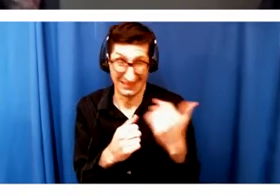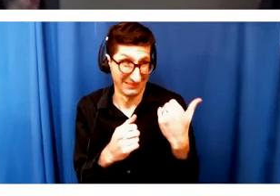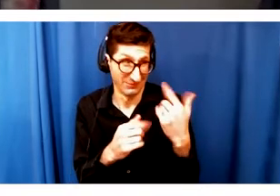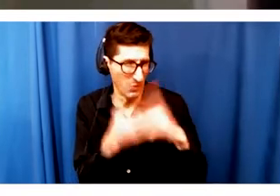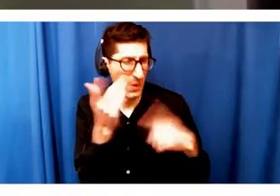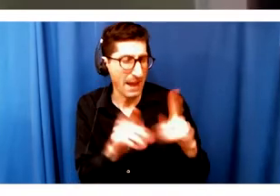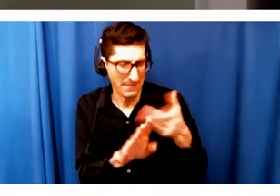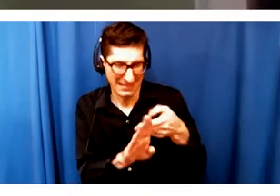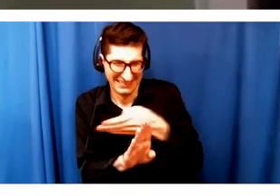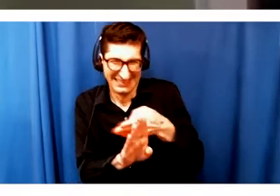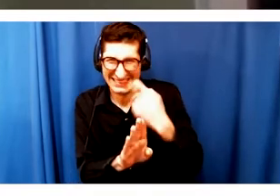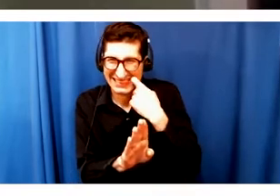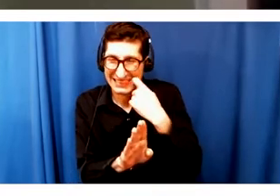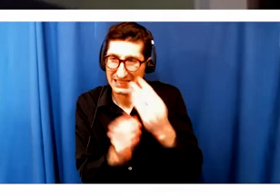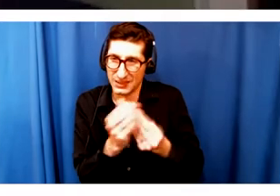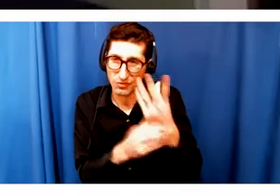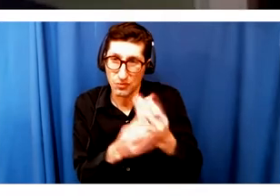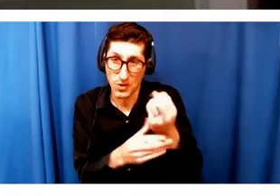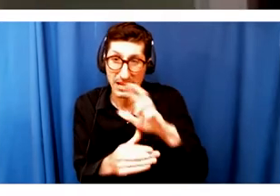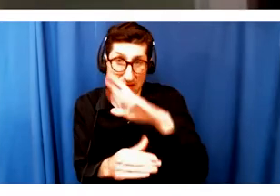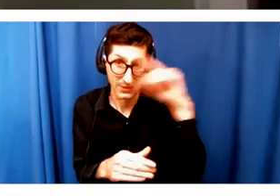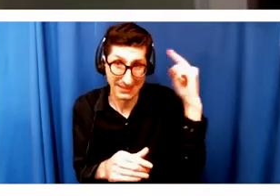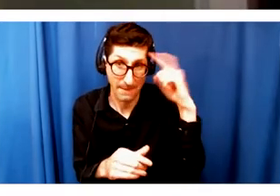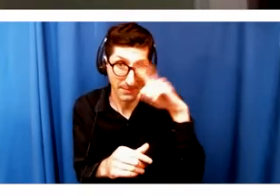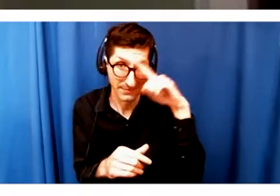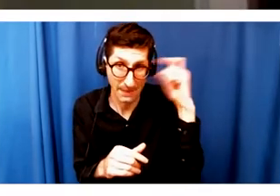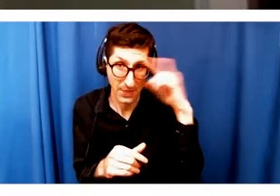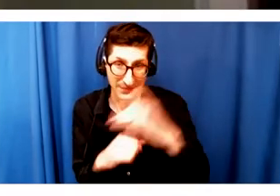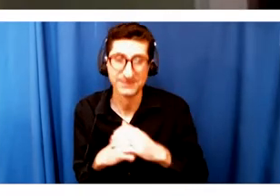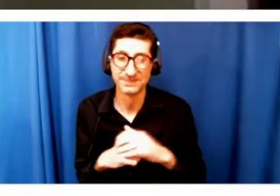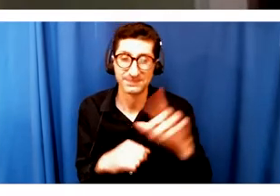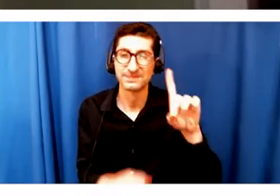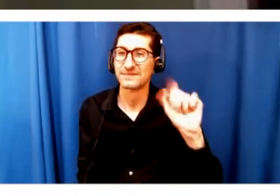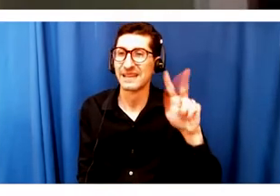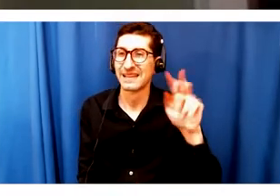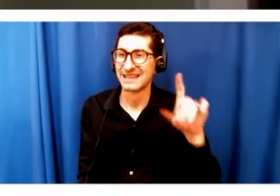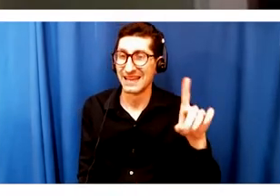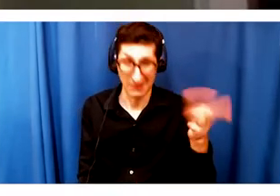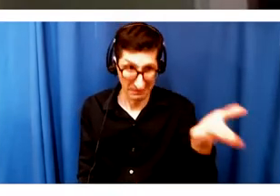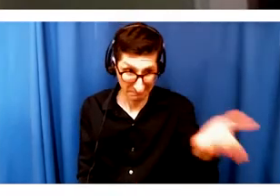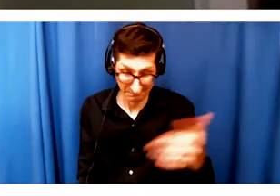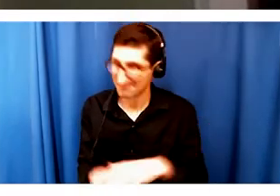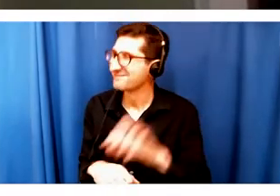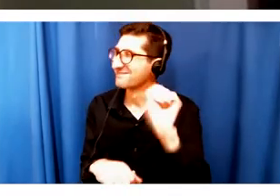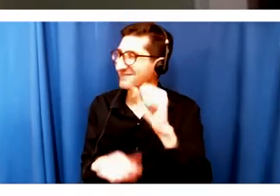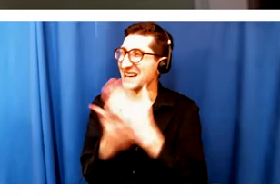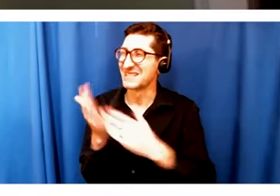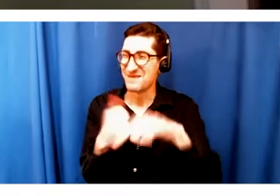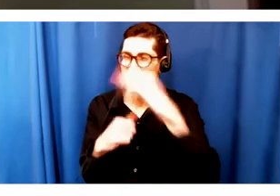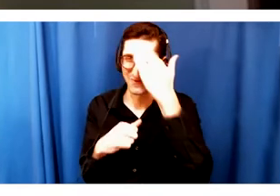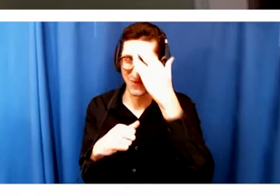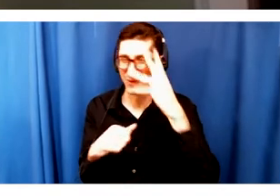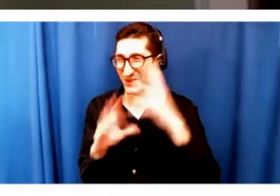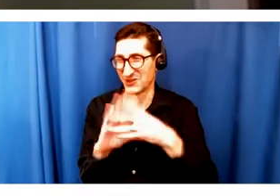David? Yeah. Some of you have heard the story. It's actually a really great story and quite a learning thing for us.